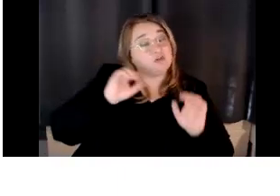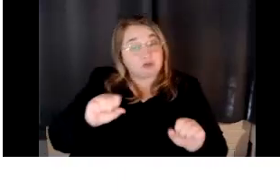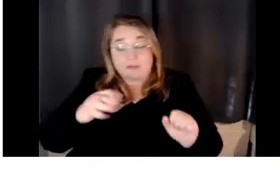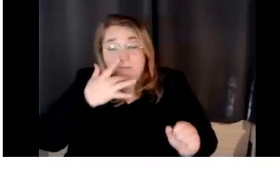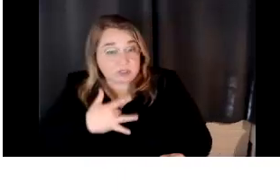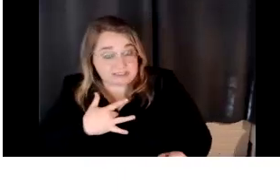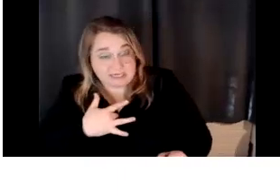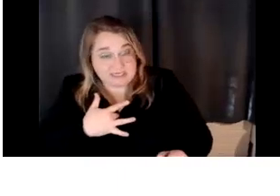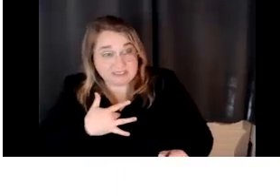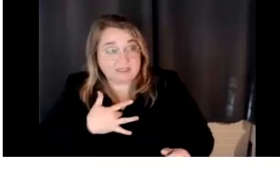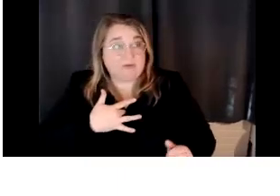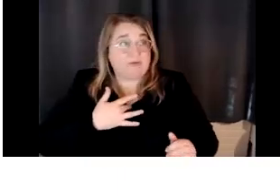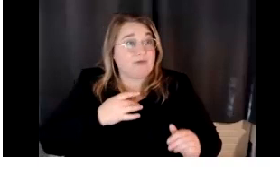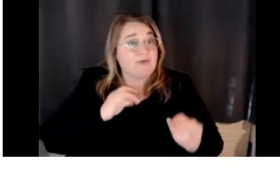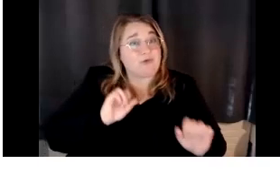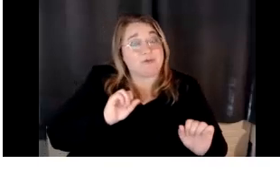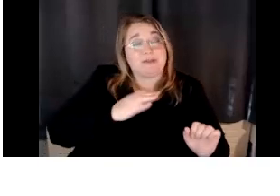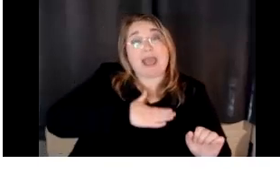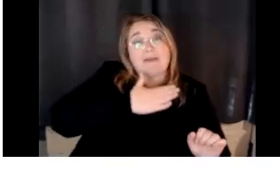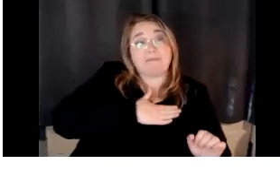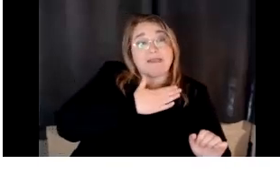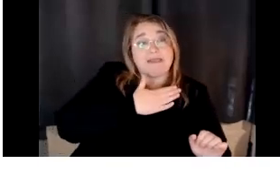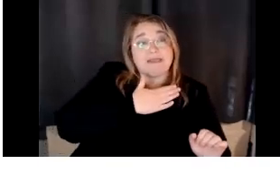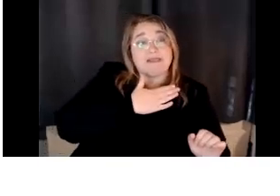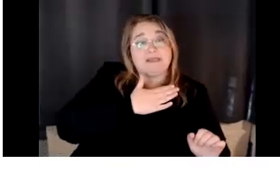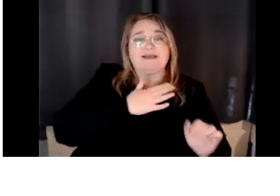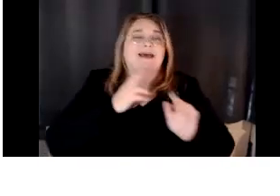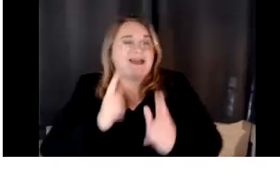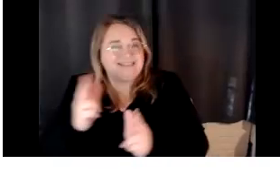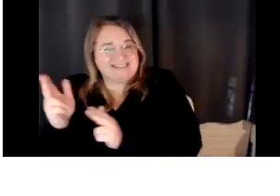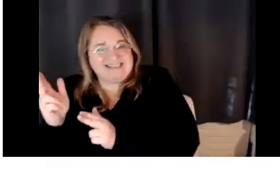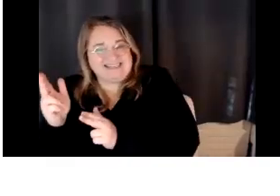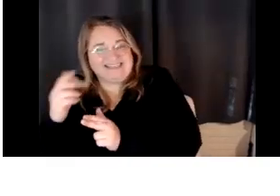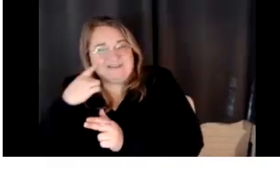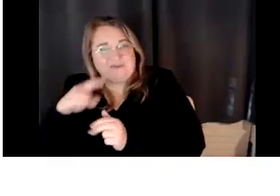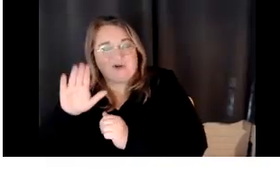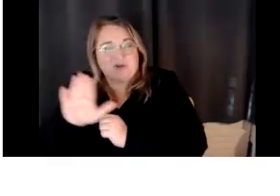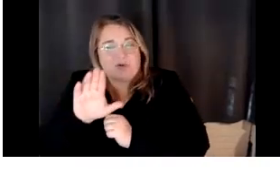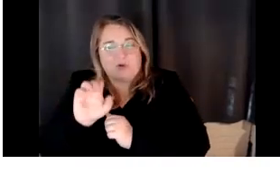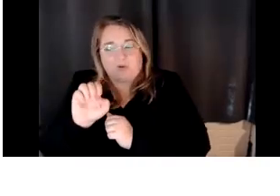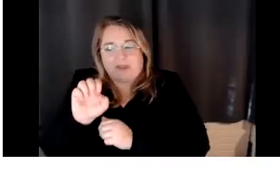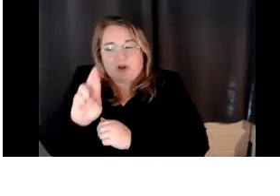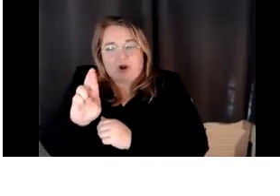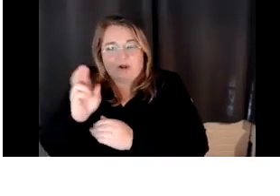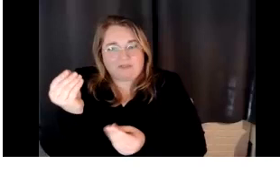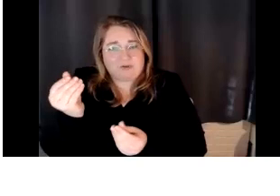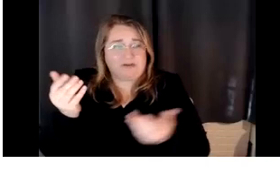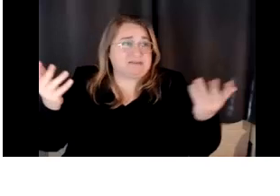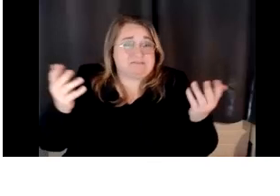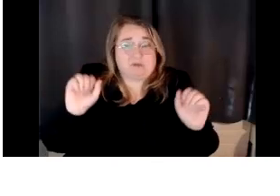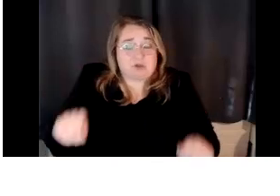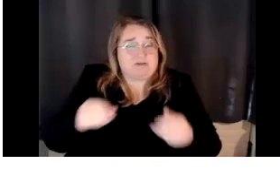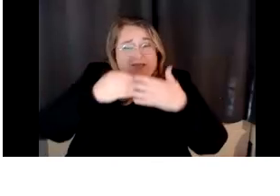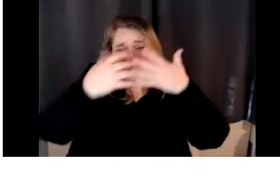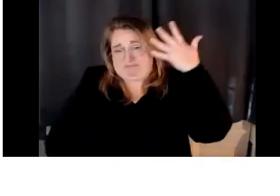could have been happy, you know, happy hunting for your OER materials. Who knows what it could have been? And there are,